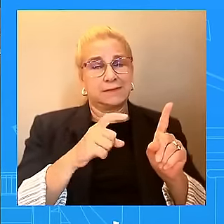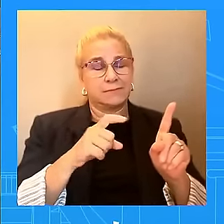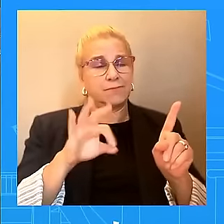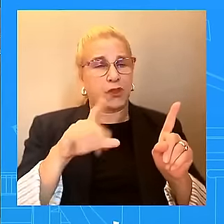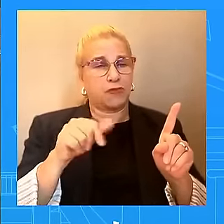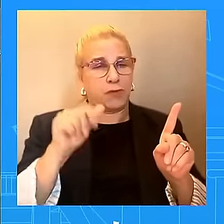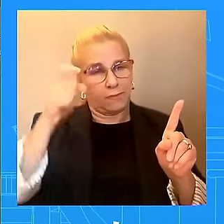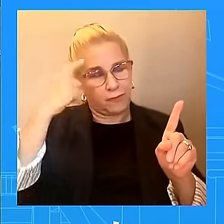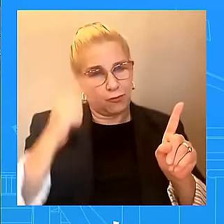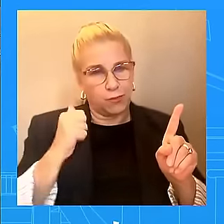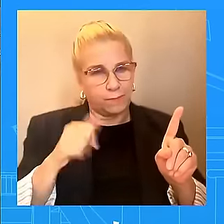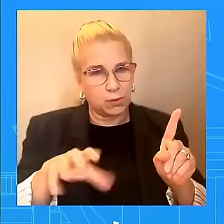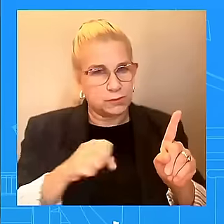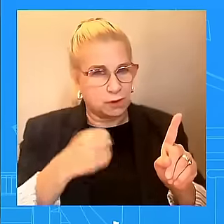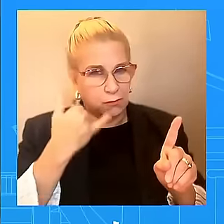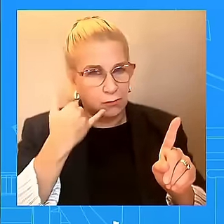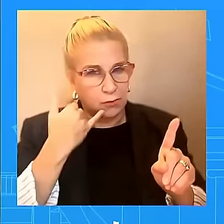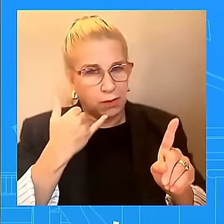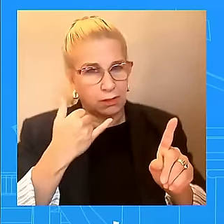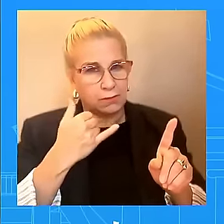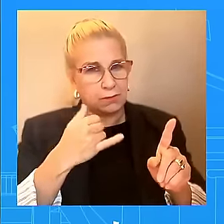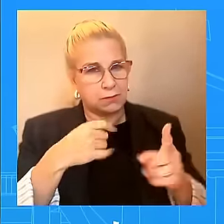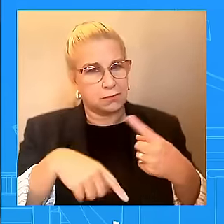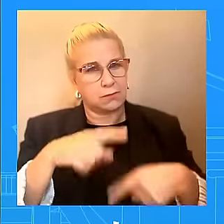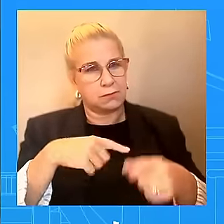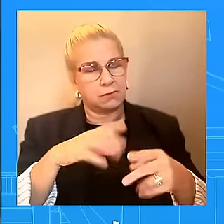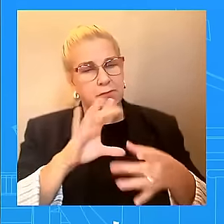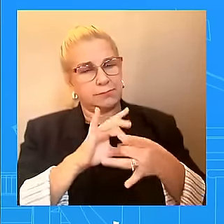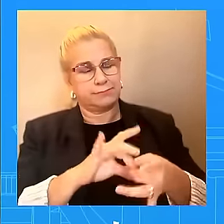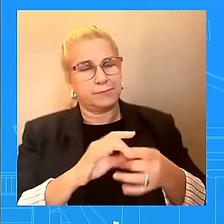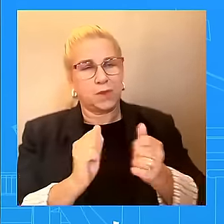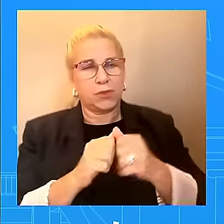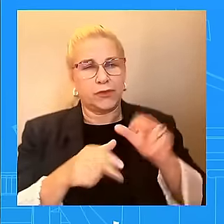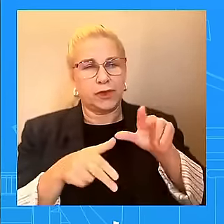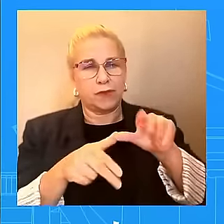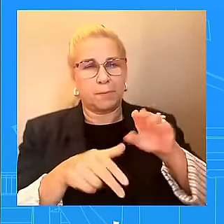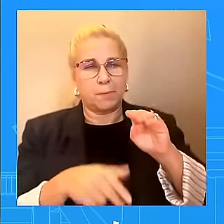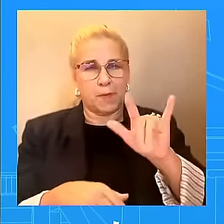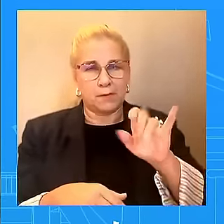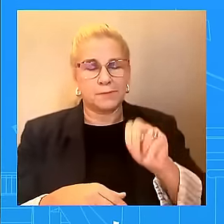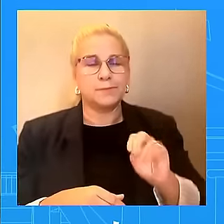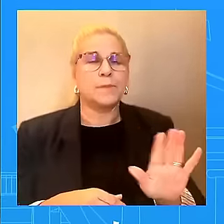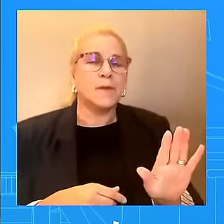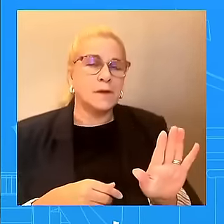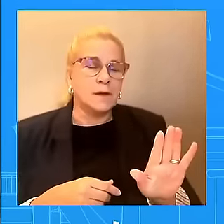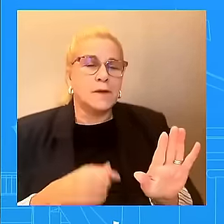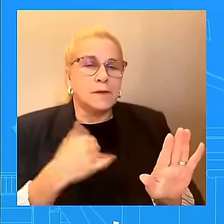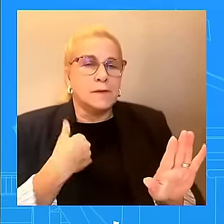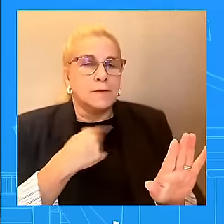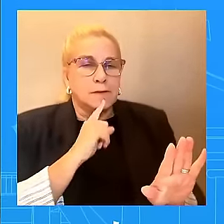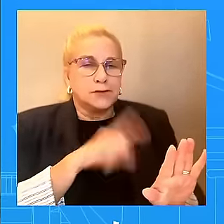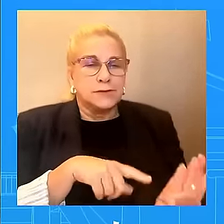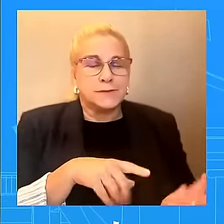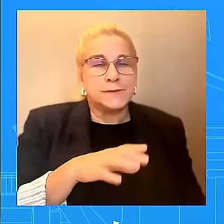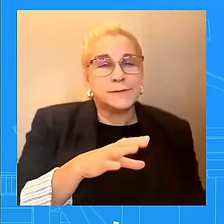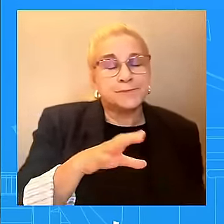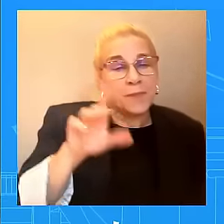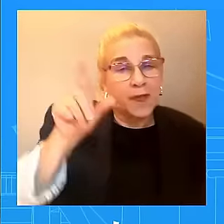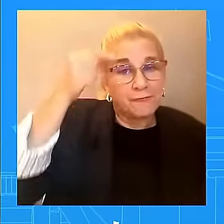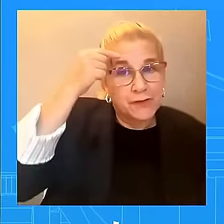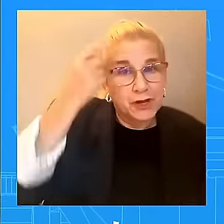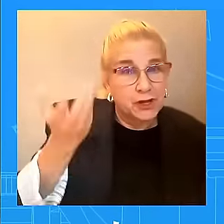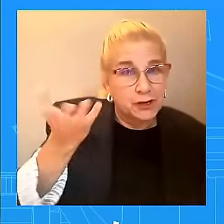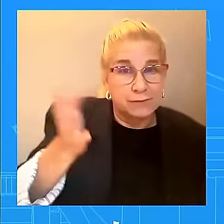around this new hurricane? Look, that is something for the Governor to speak to himself. If you have the